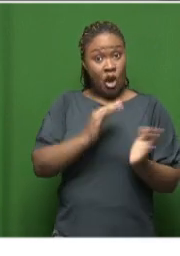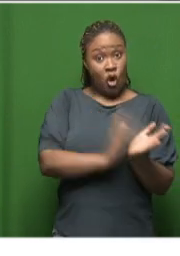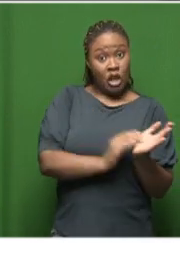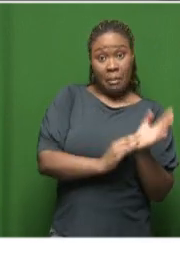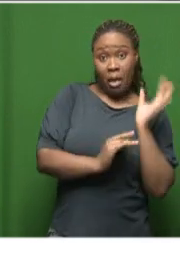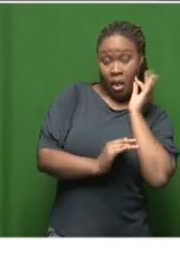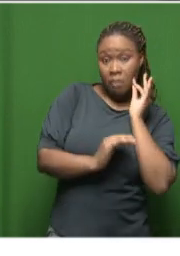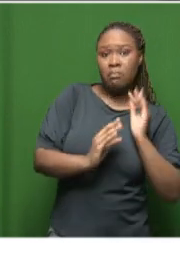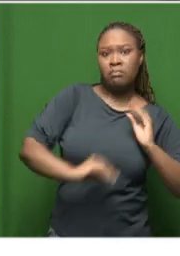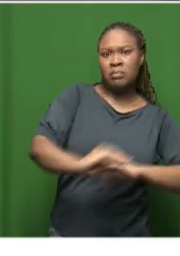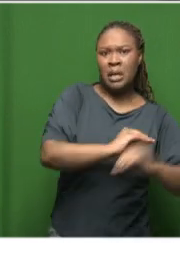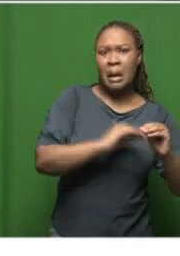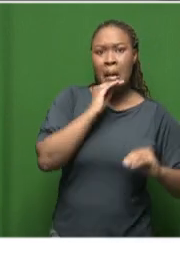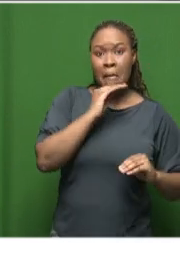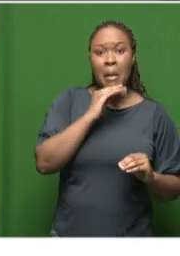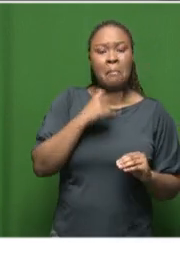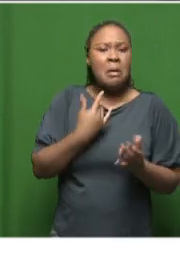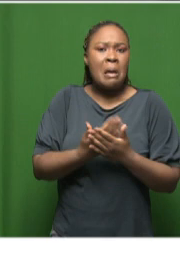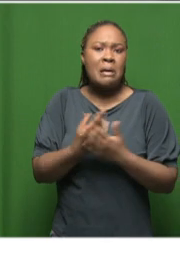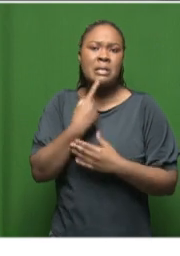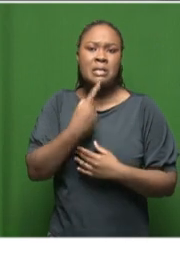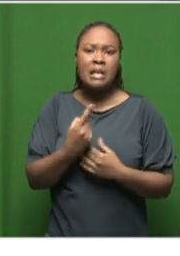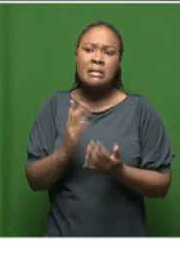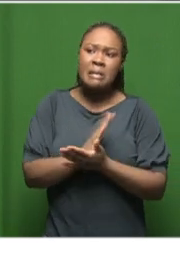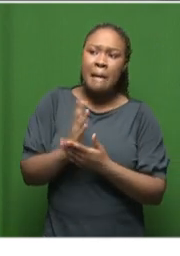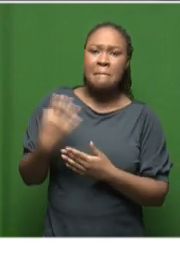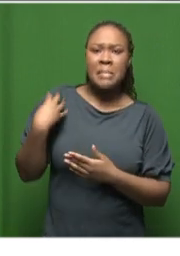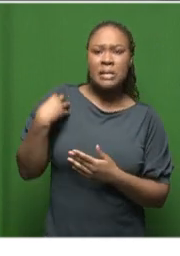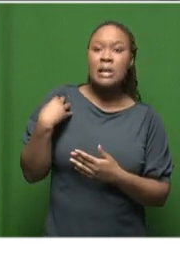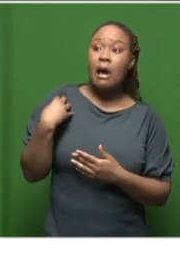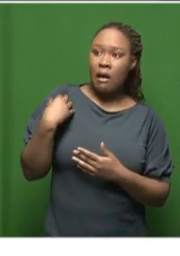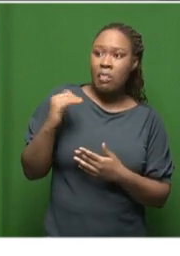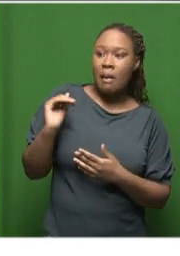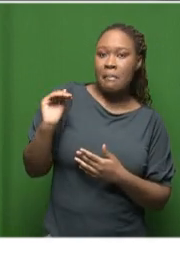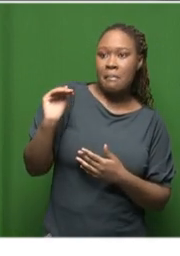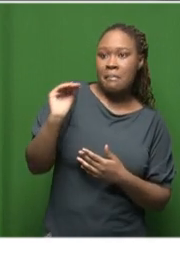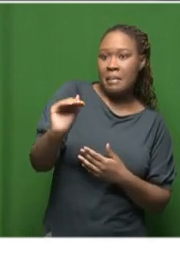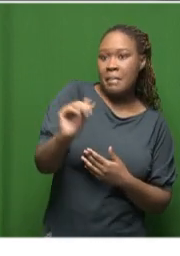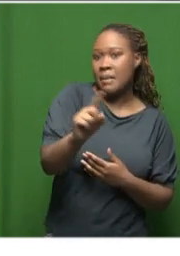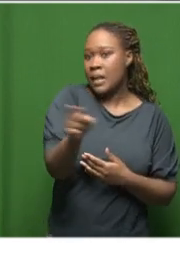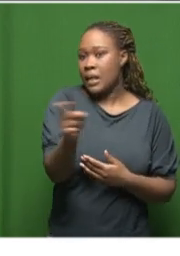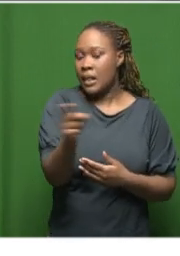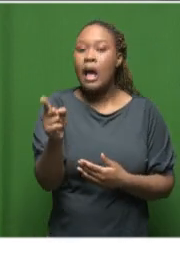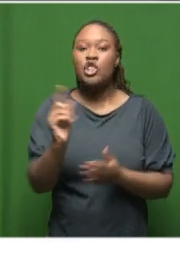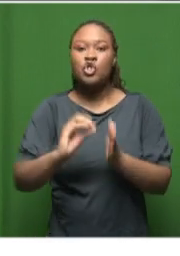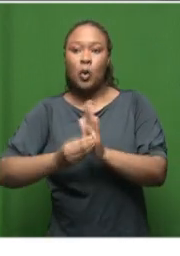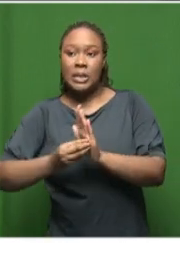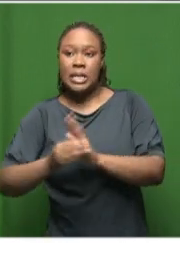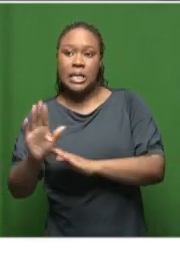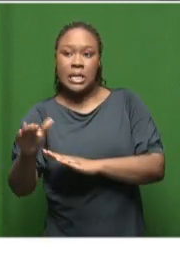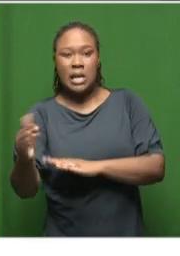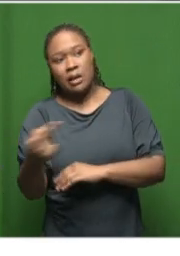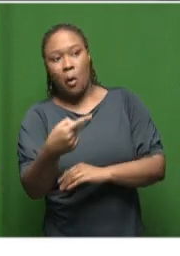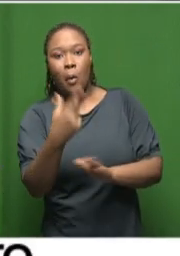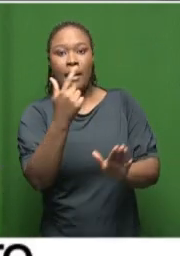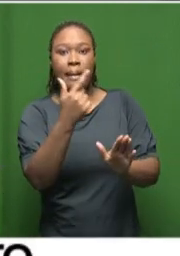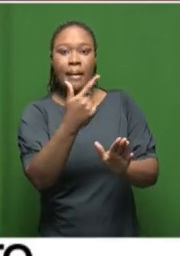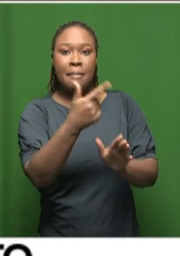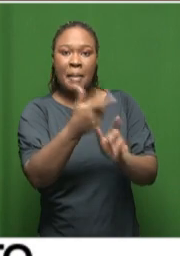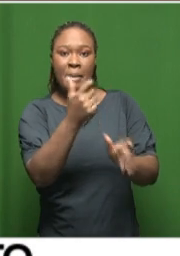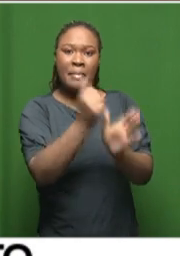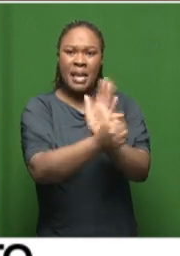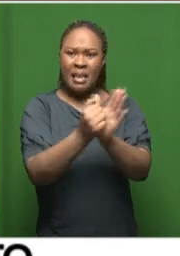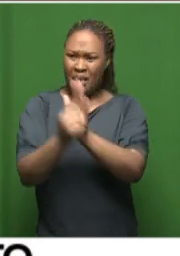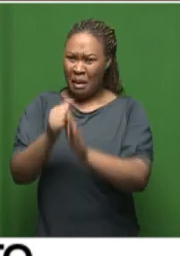who hire inkabis to kill members of Parliament who are about to expose them of corruption. We're not going to do it today. We'll do it once we've gathered proper